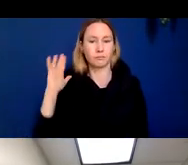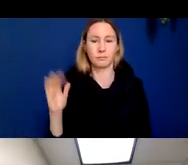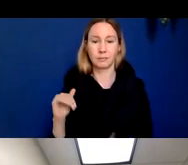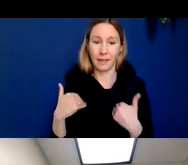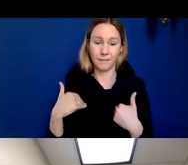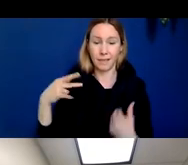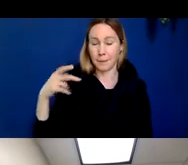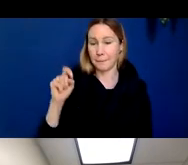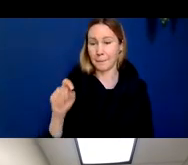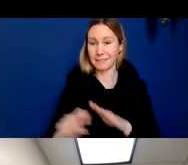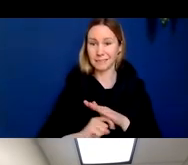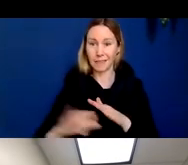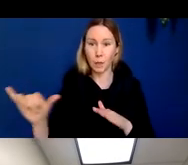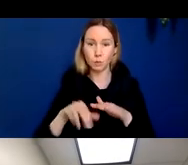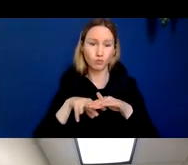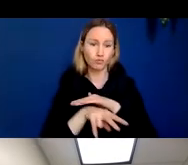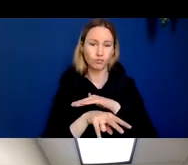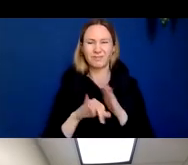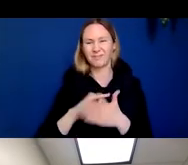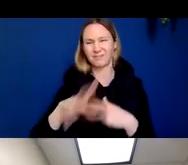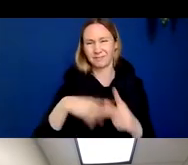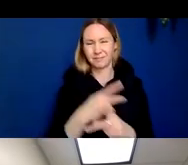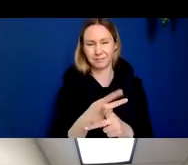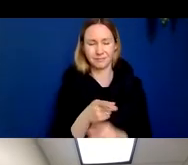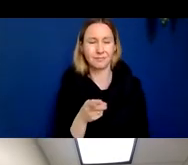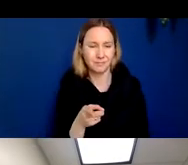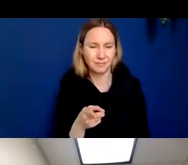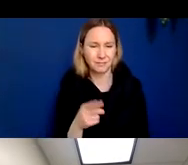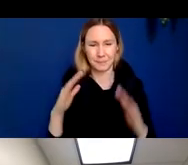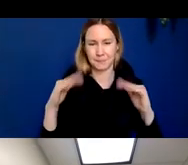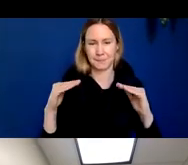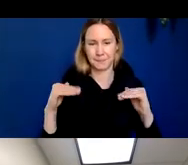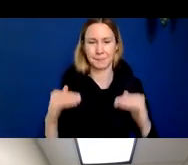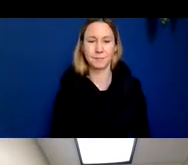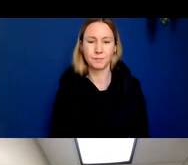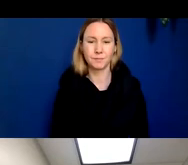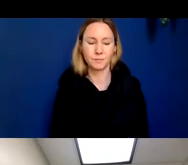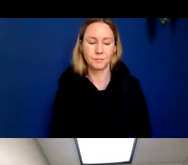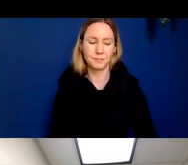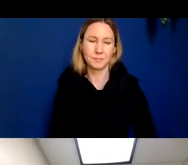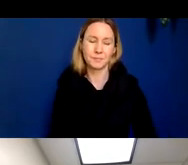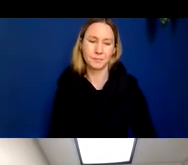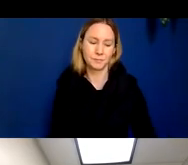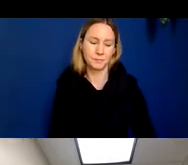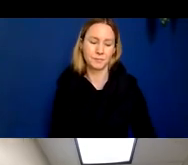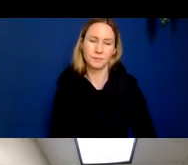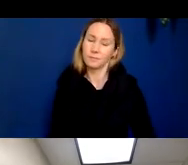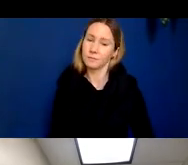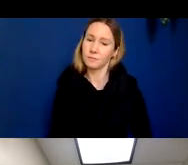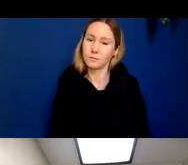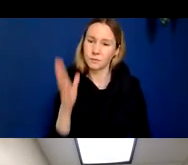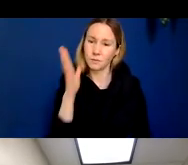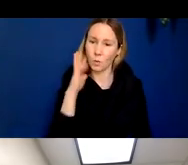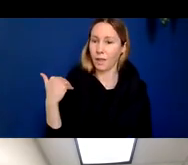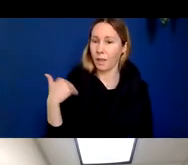scan, which this is a type of PET scan where you tag glucose with a